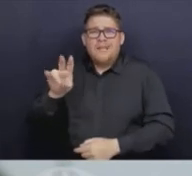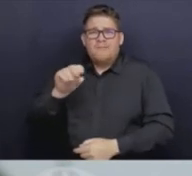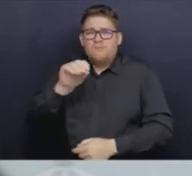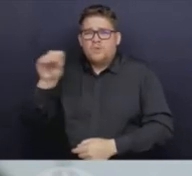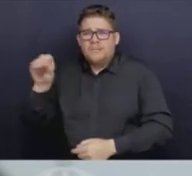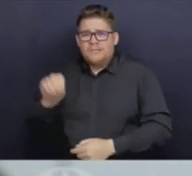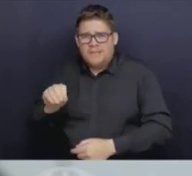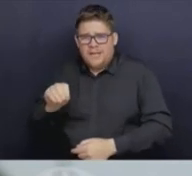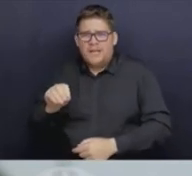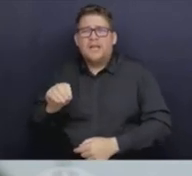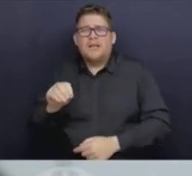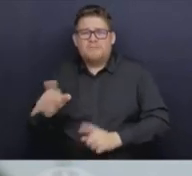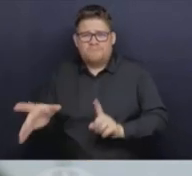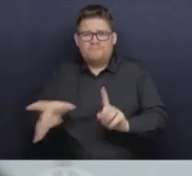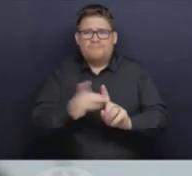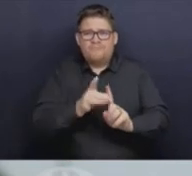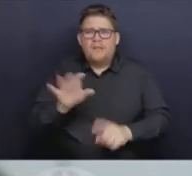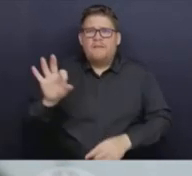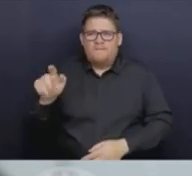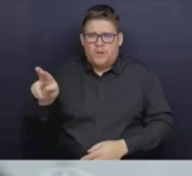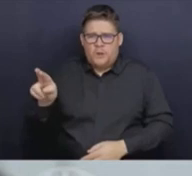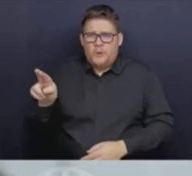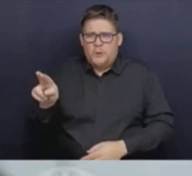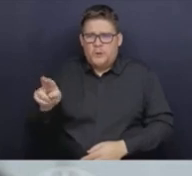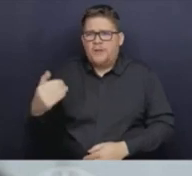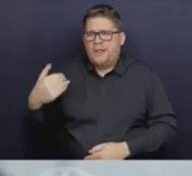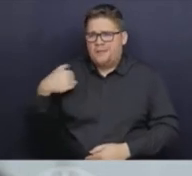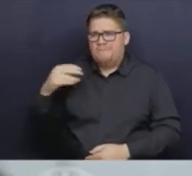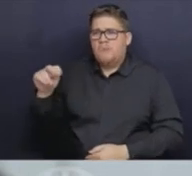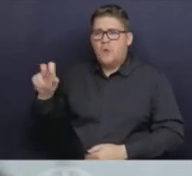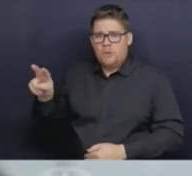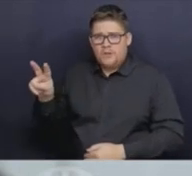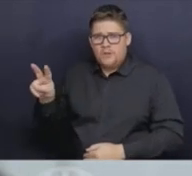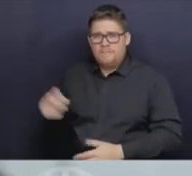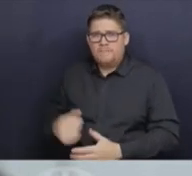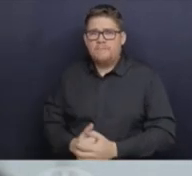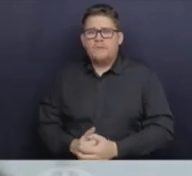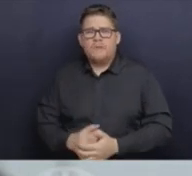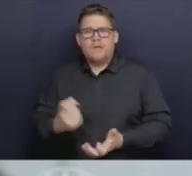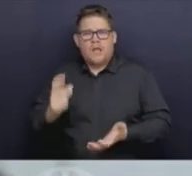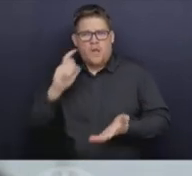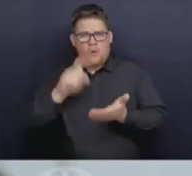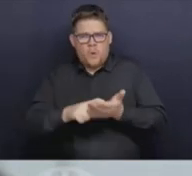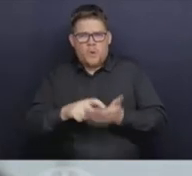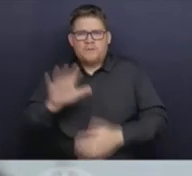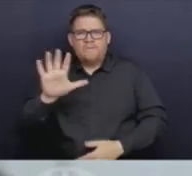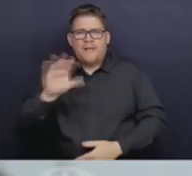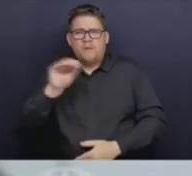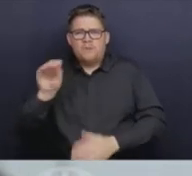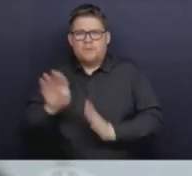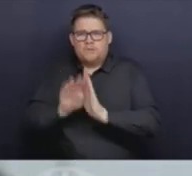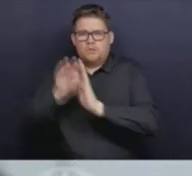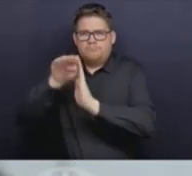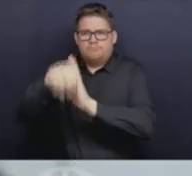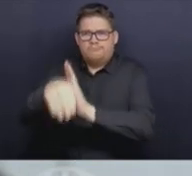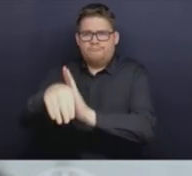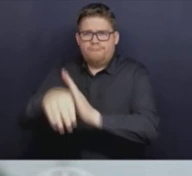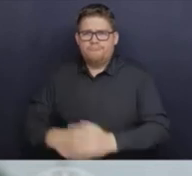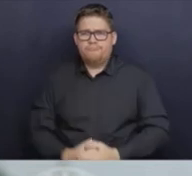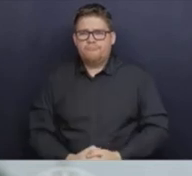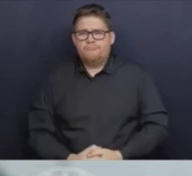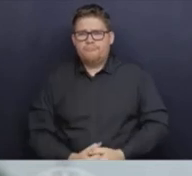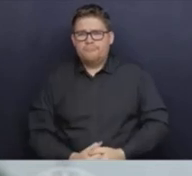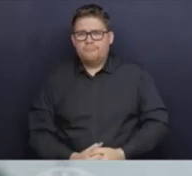to we're about 5% now. So with all those tests that are done, about 5% of them are positive for influenza.